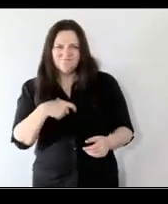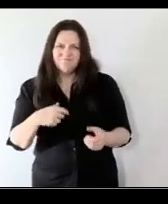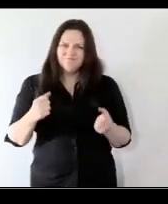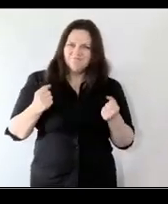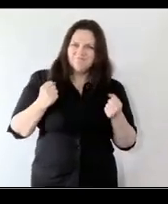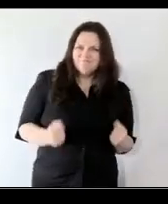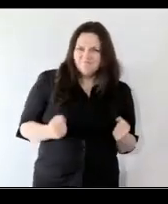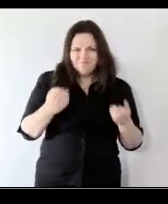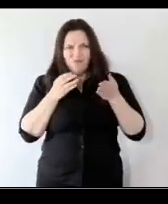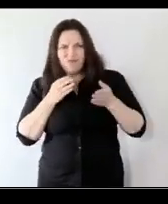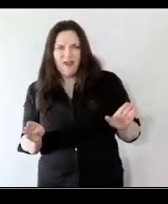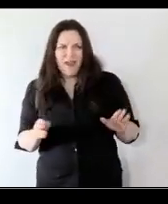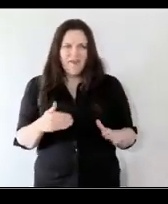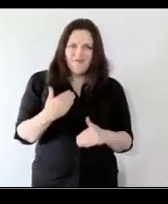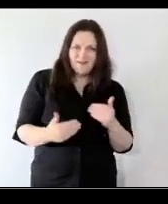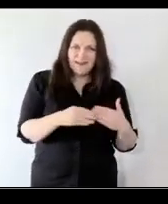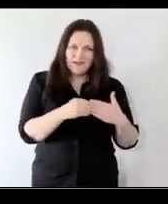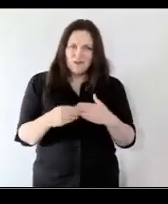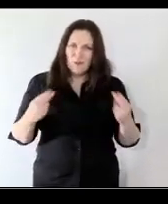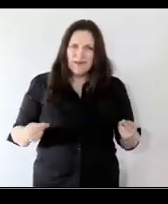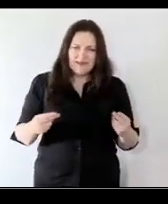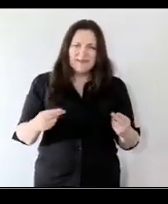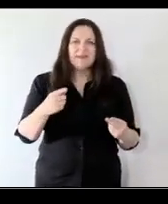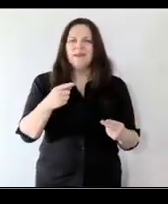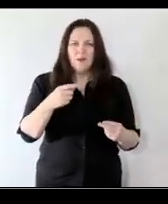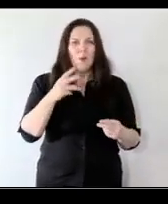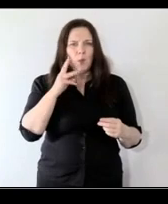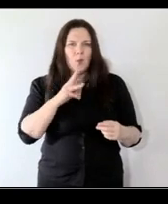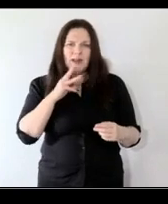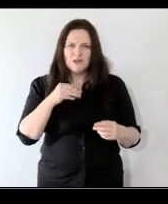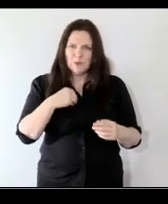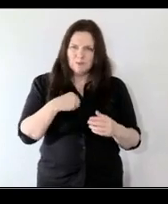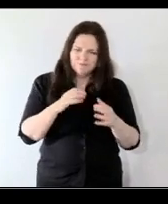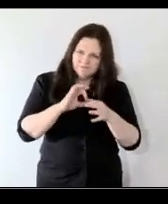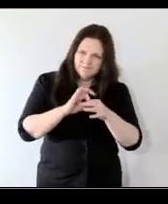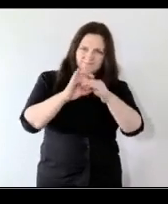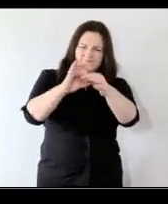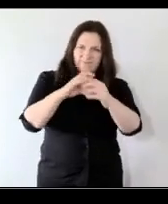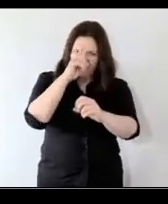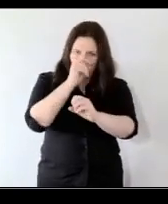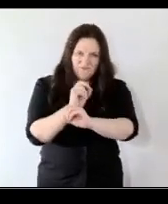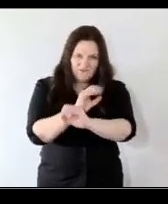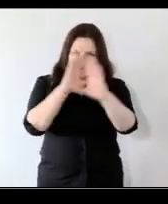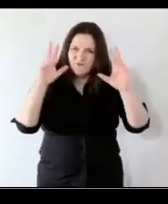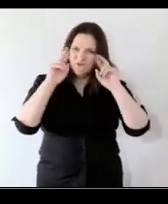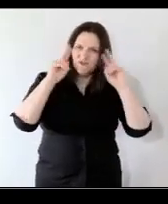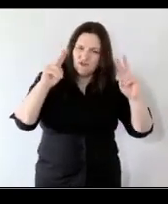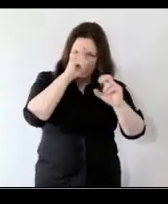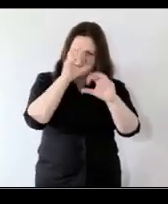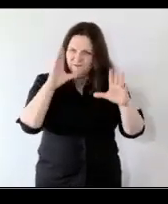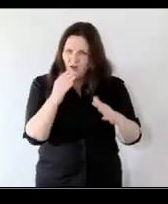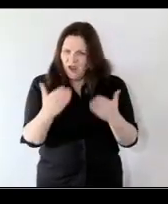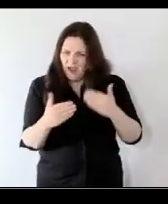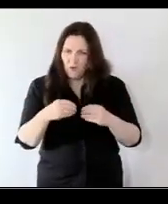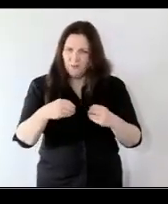leadership that we need that the people who are willing to paint the visions of the different kinds of ways we need to